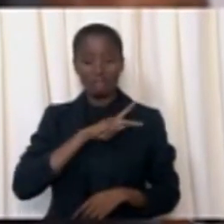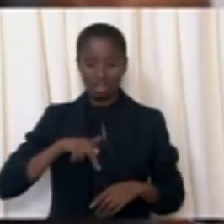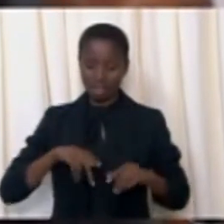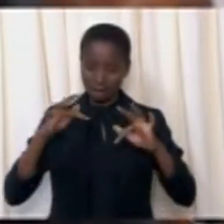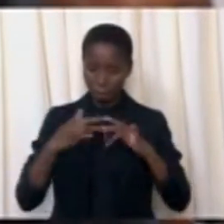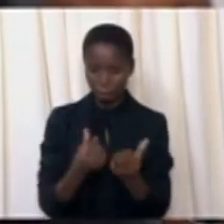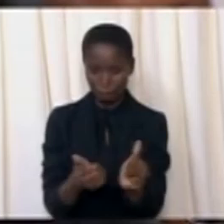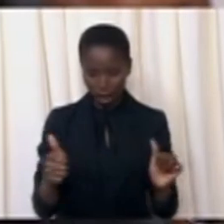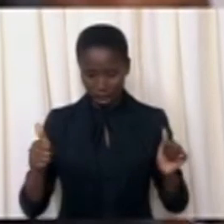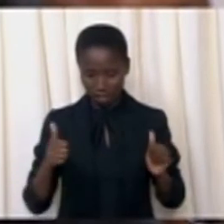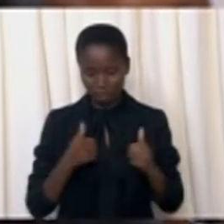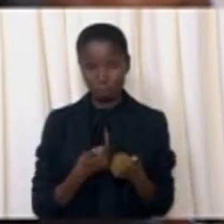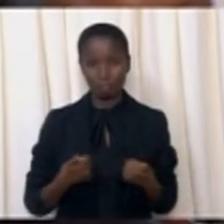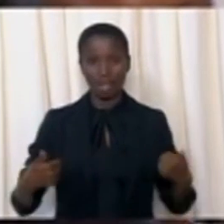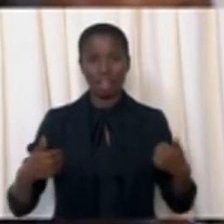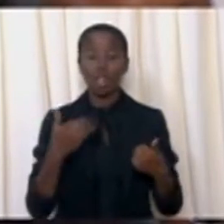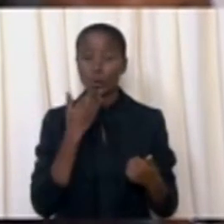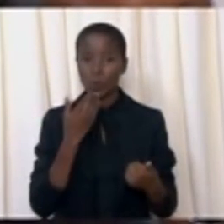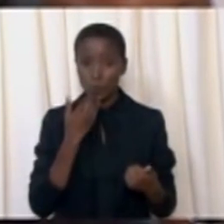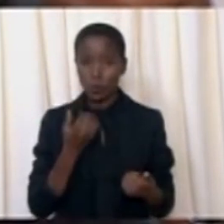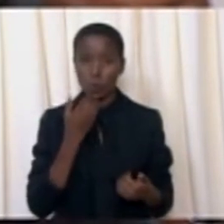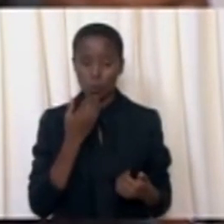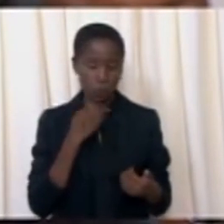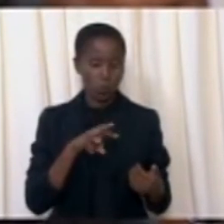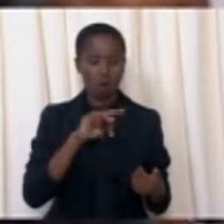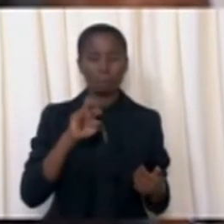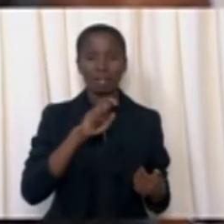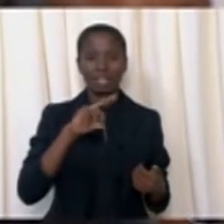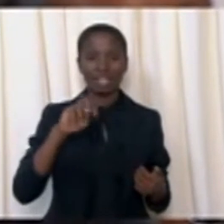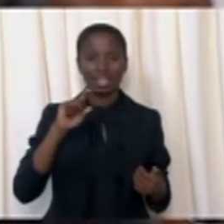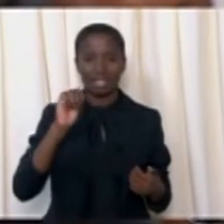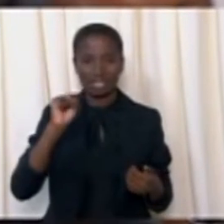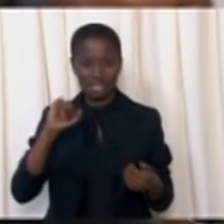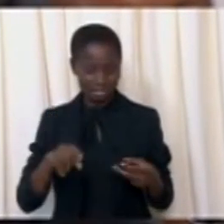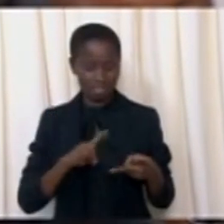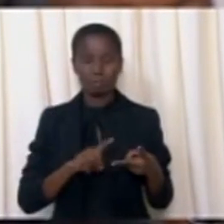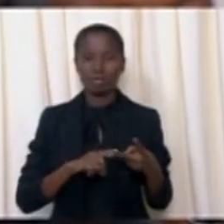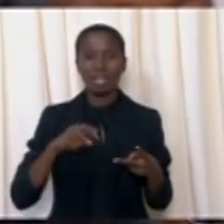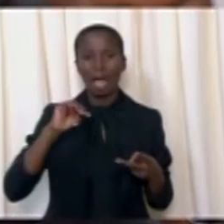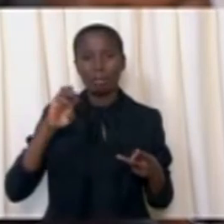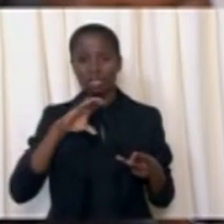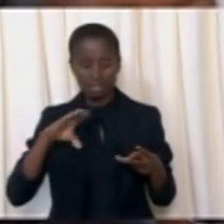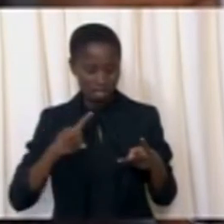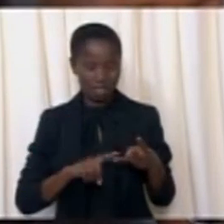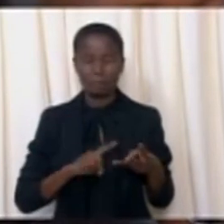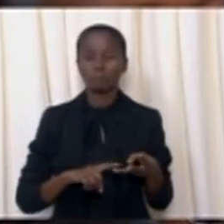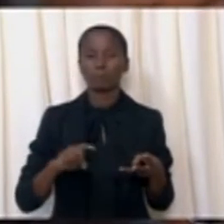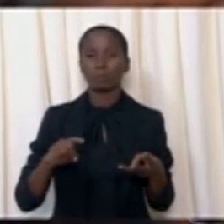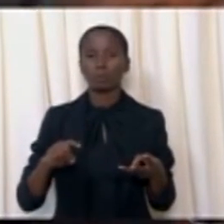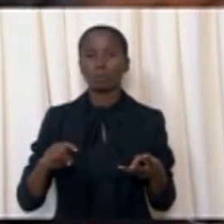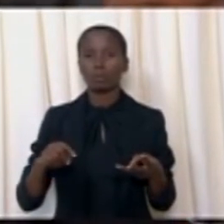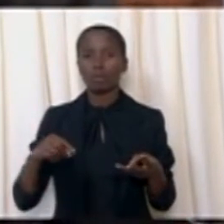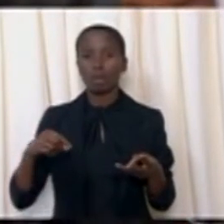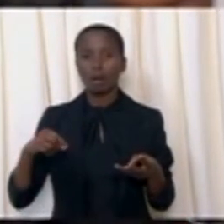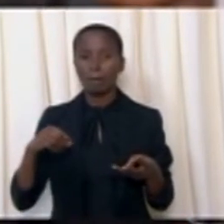Mr. Jabu Muleketi, the former MEC and former Deputy Minister for Finance, who will